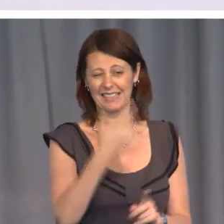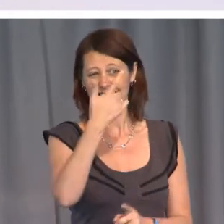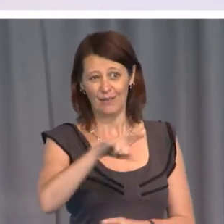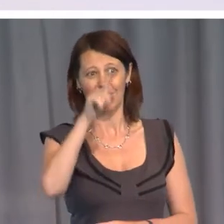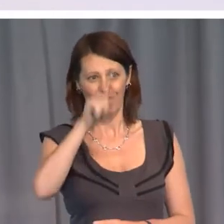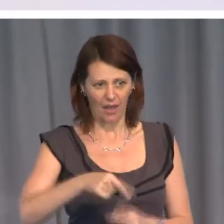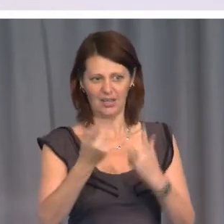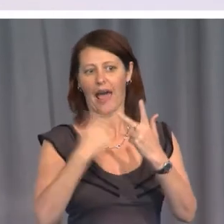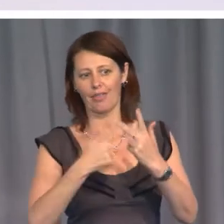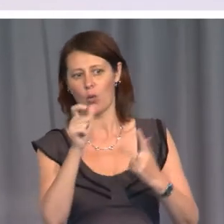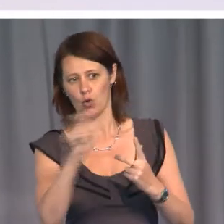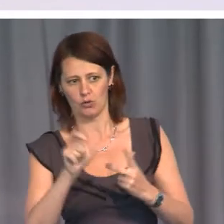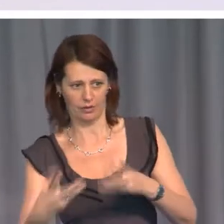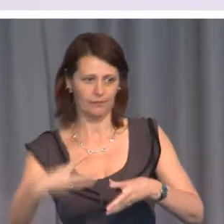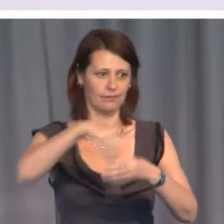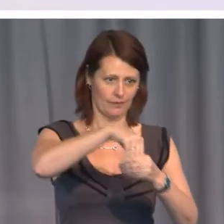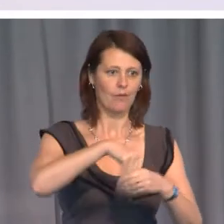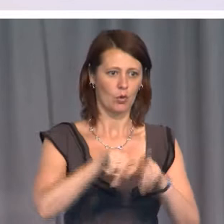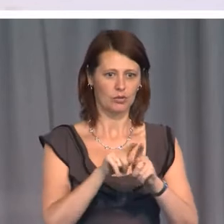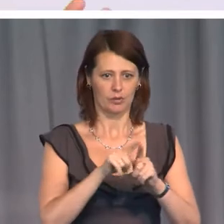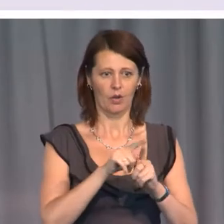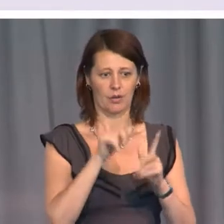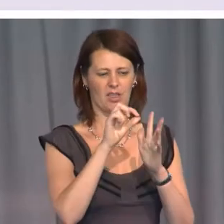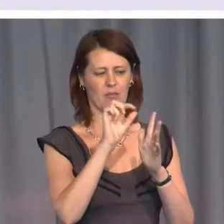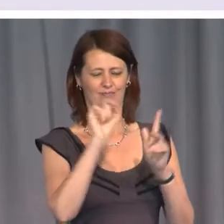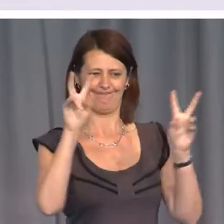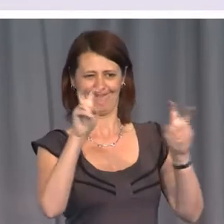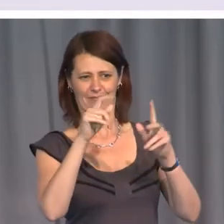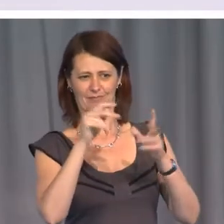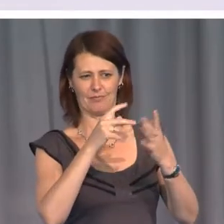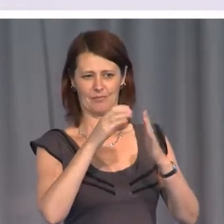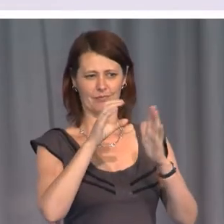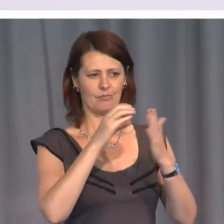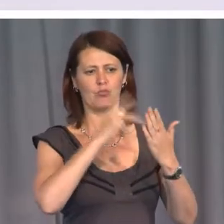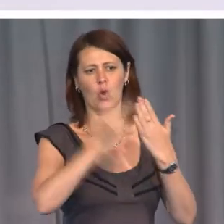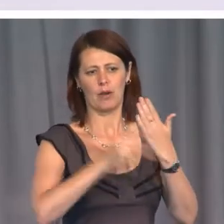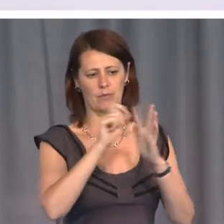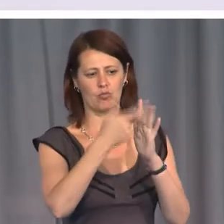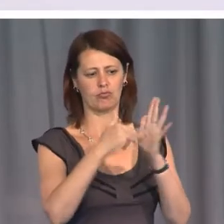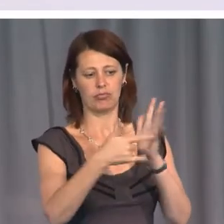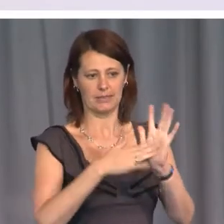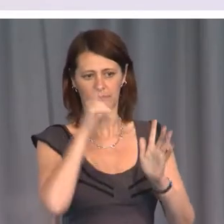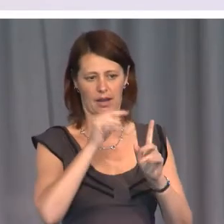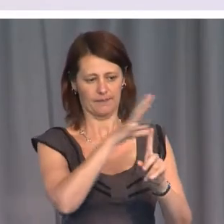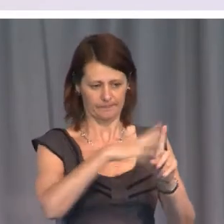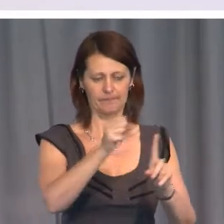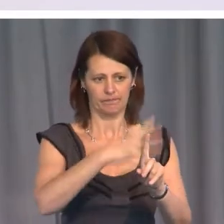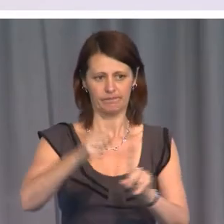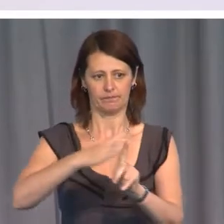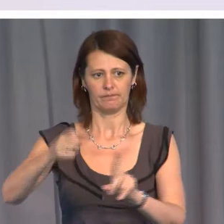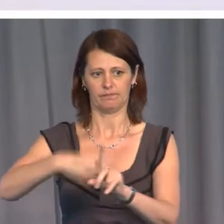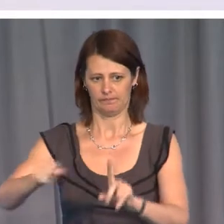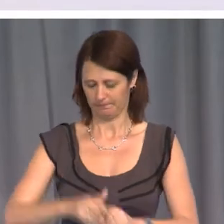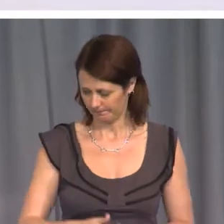other words that prism is calculated to